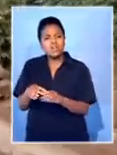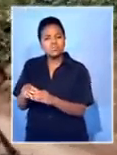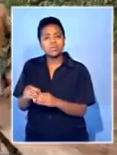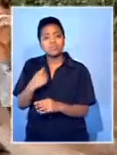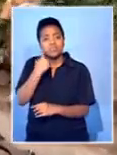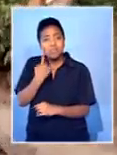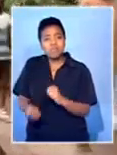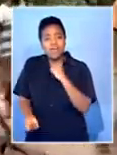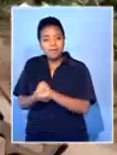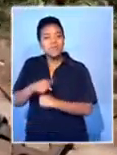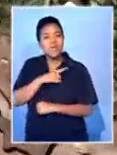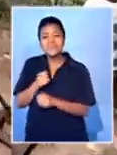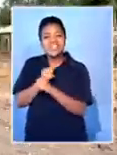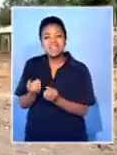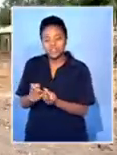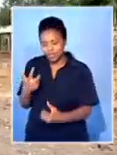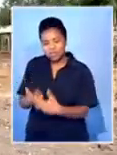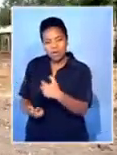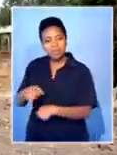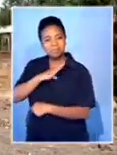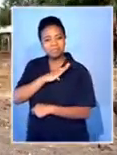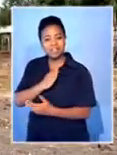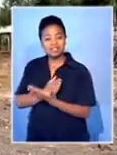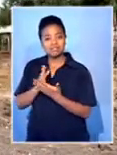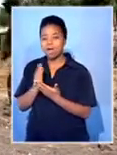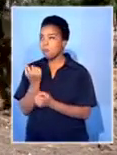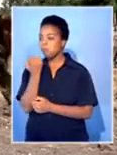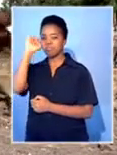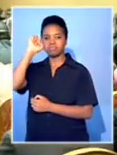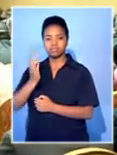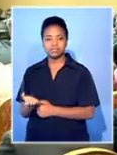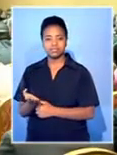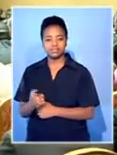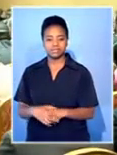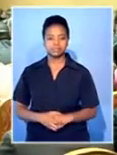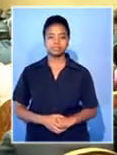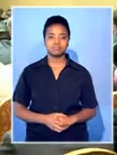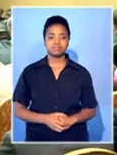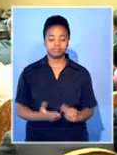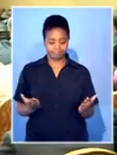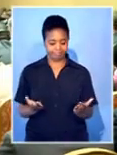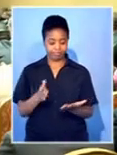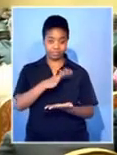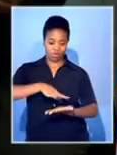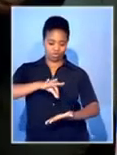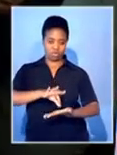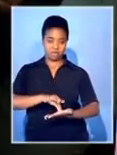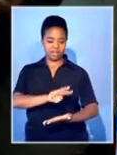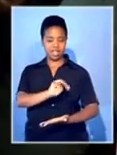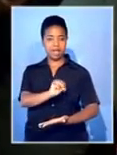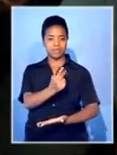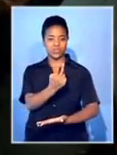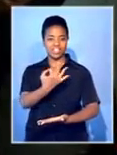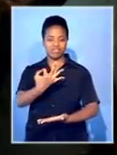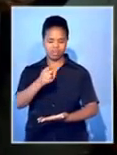up tomorrow, because you have not addressed and aligned the causes of rebellion, which is the crisis of governance. The document signed dissolves the M23 as an armed